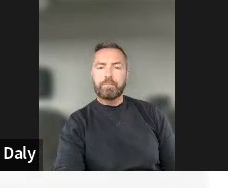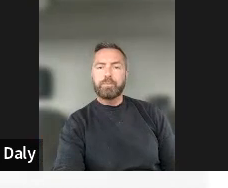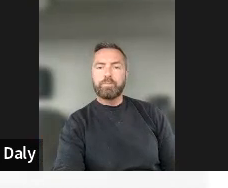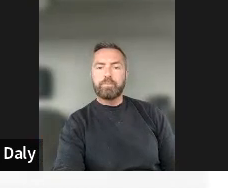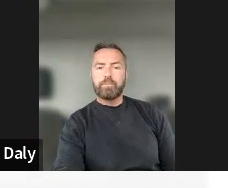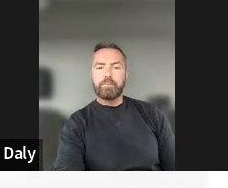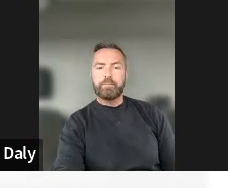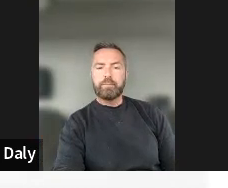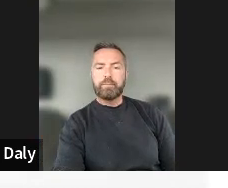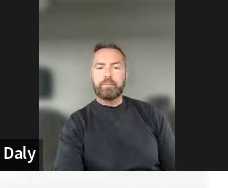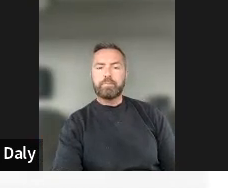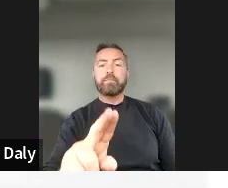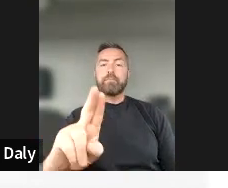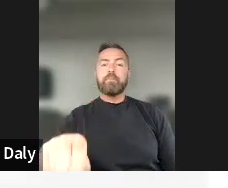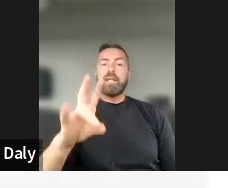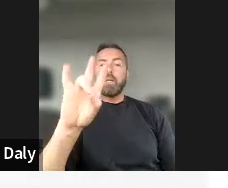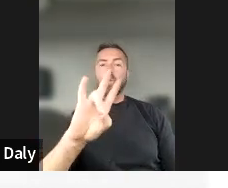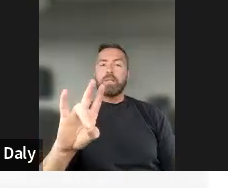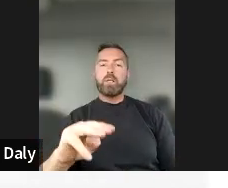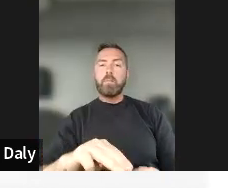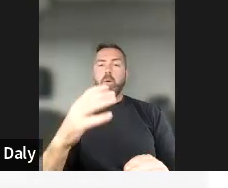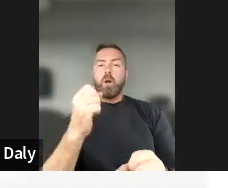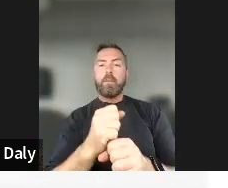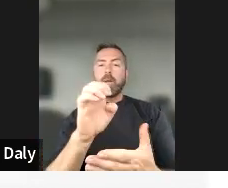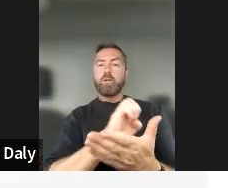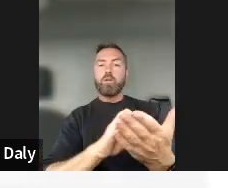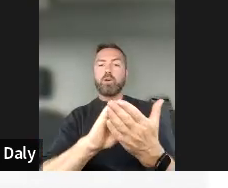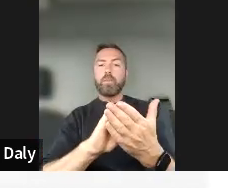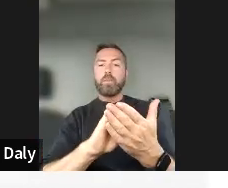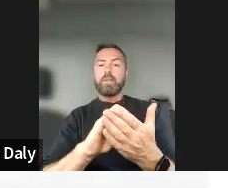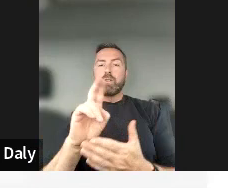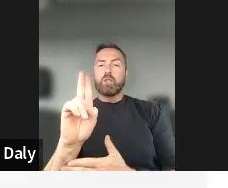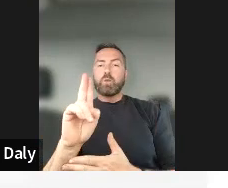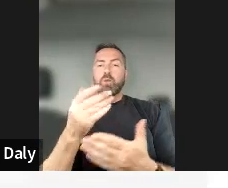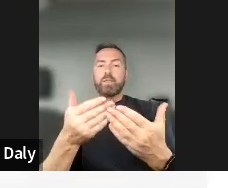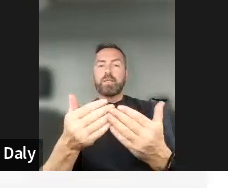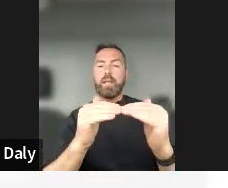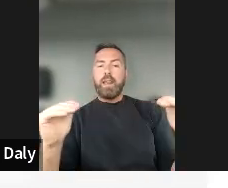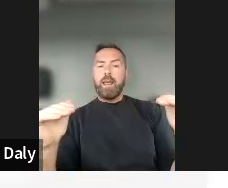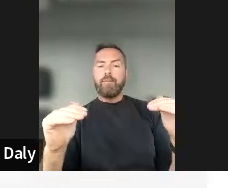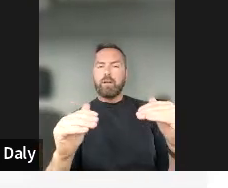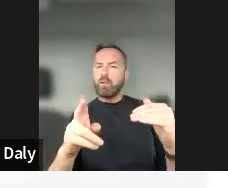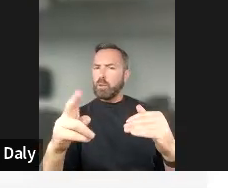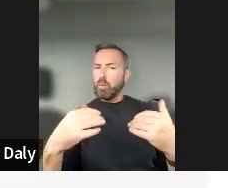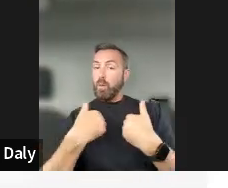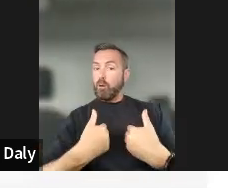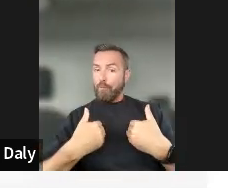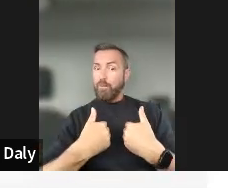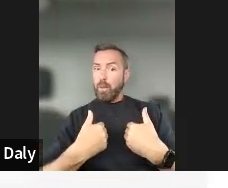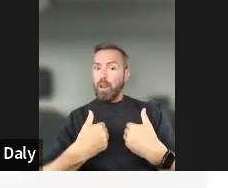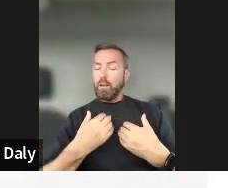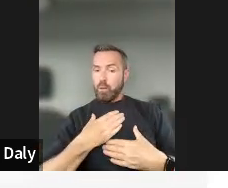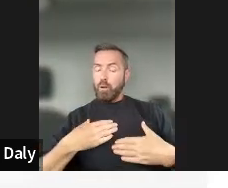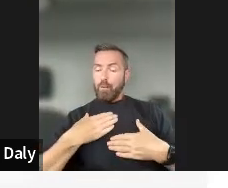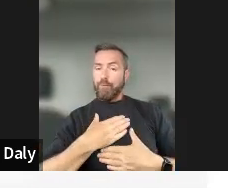And this one is more on the European Union level, would you be comfortable in voting online at the next European elections?